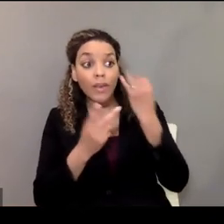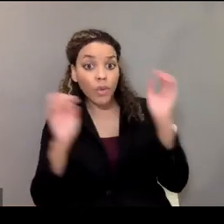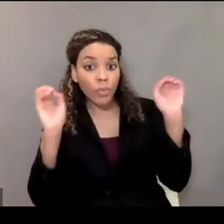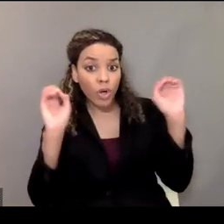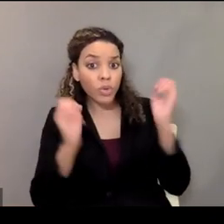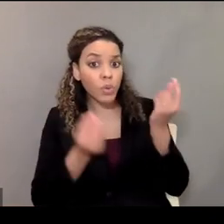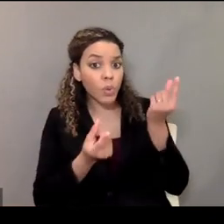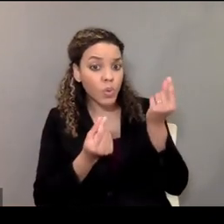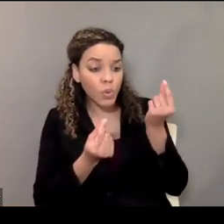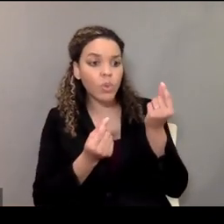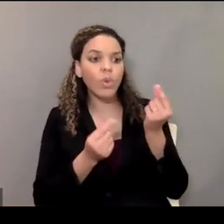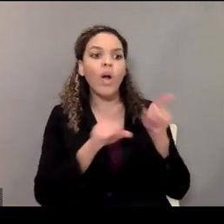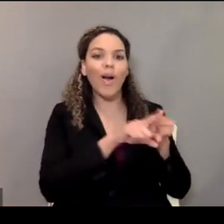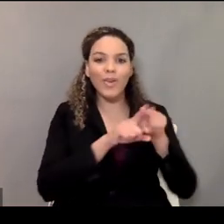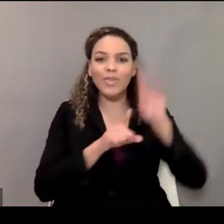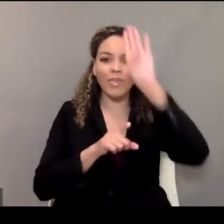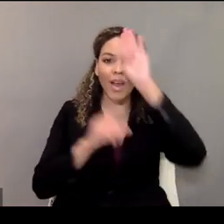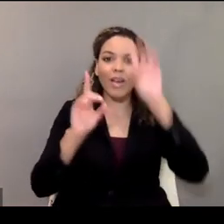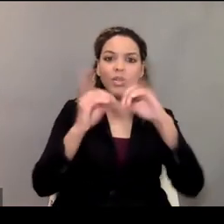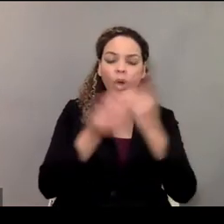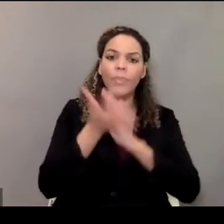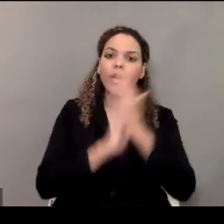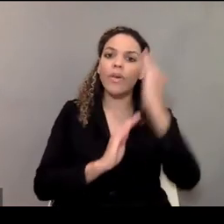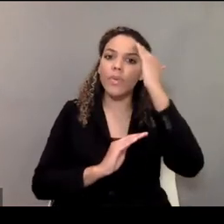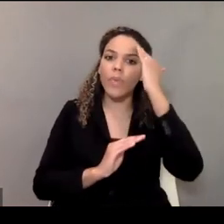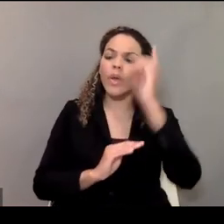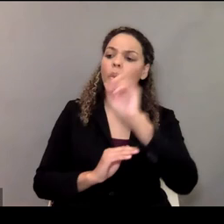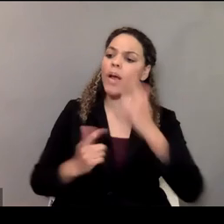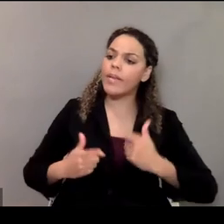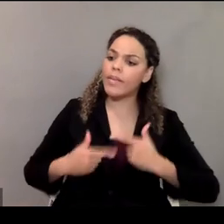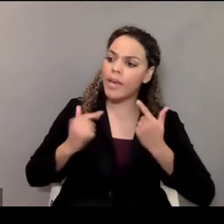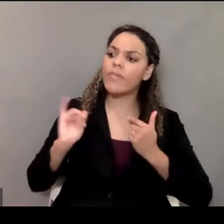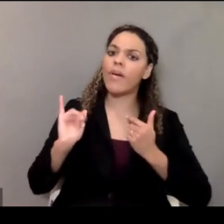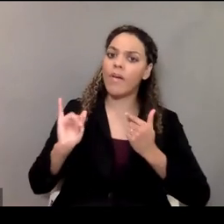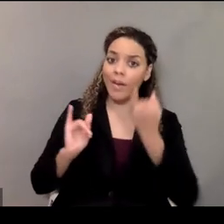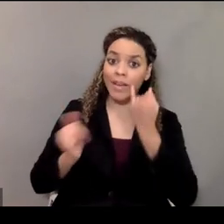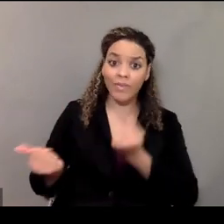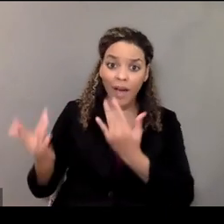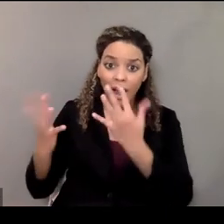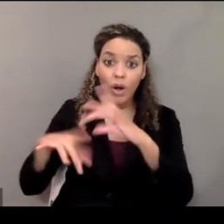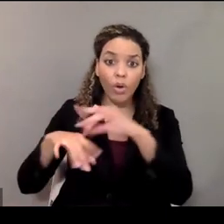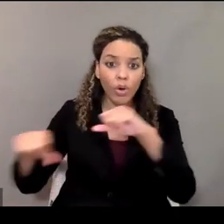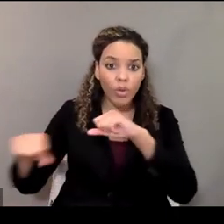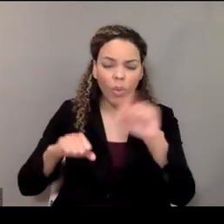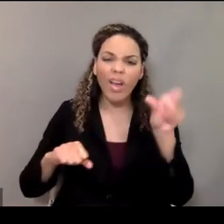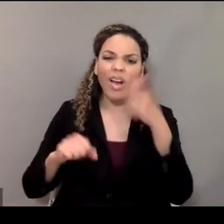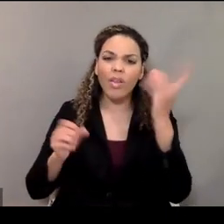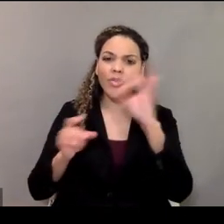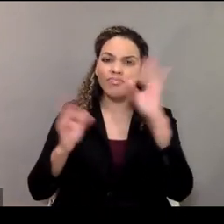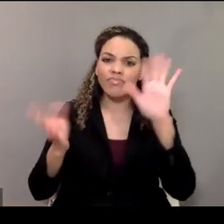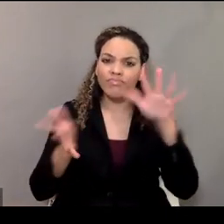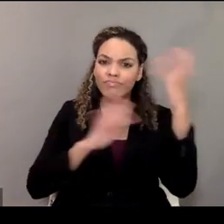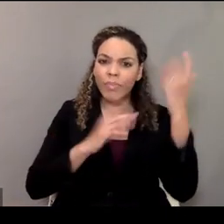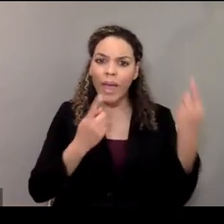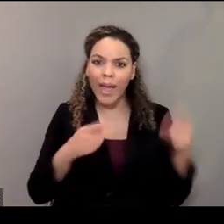then be familiar with where that person might be located in the community in case of a fire, earthquake, or other disaster.